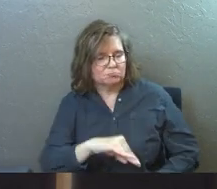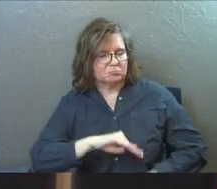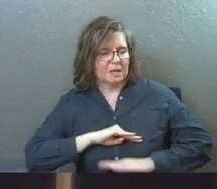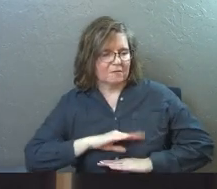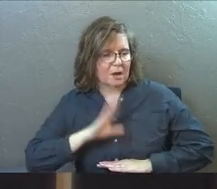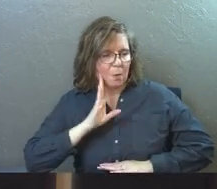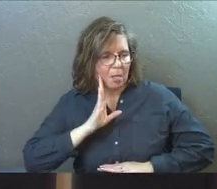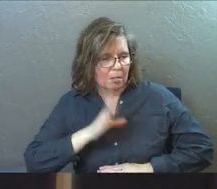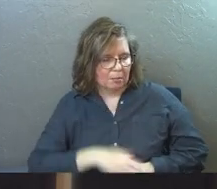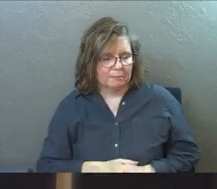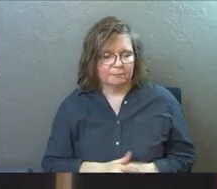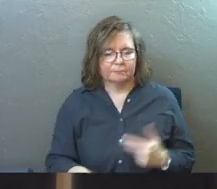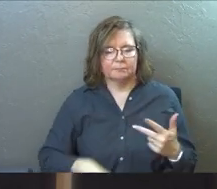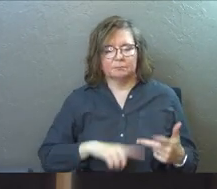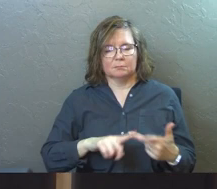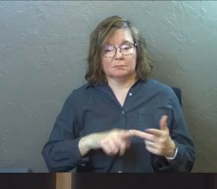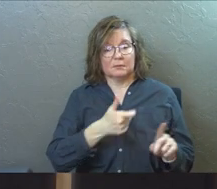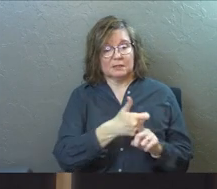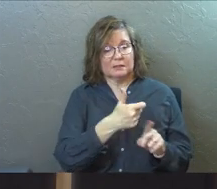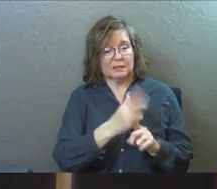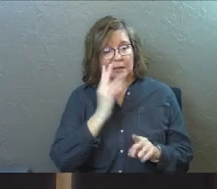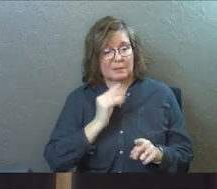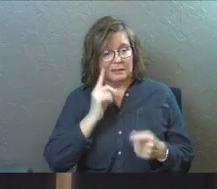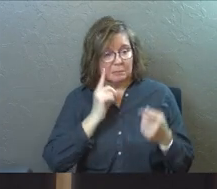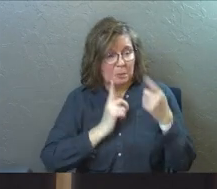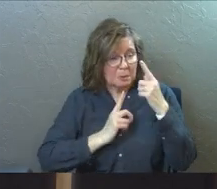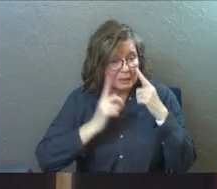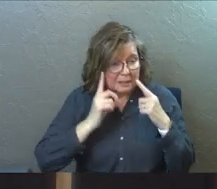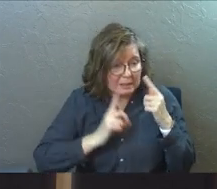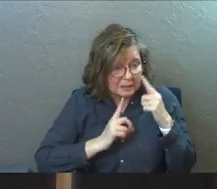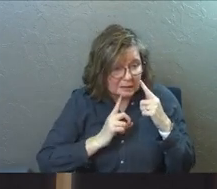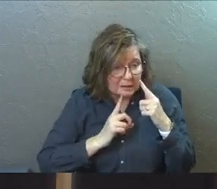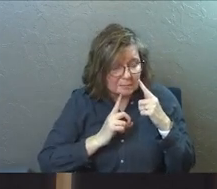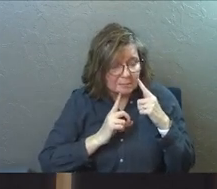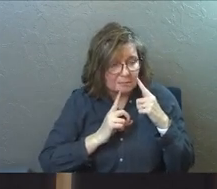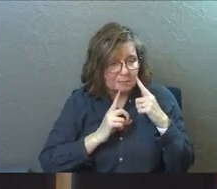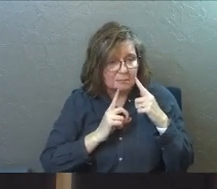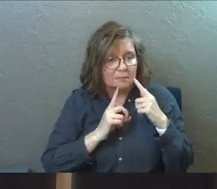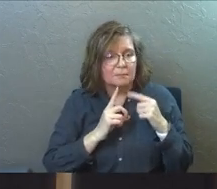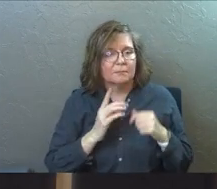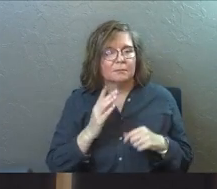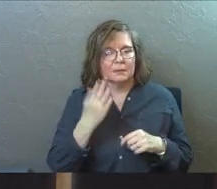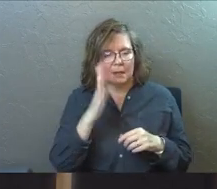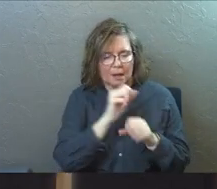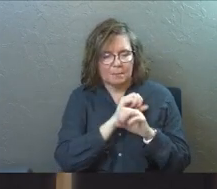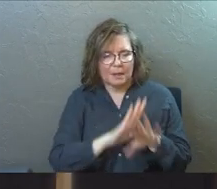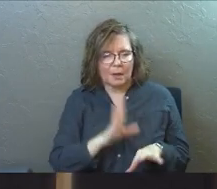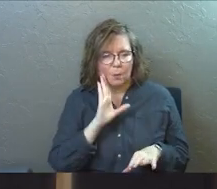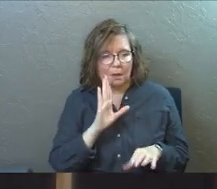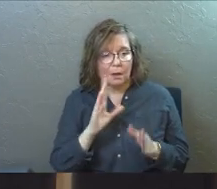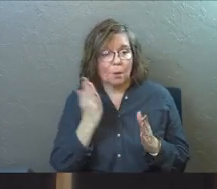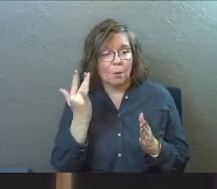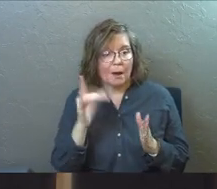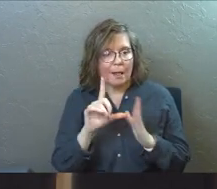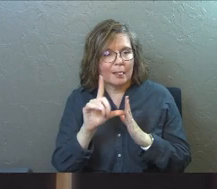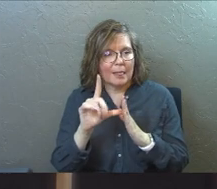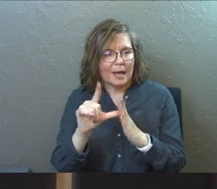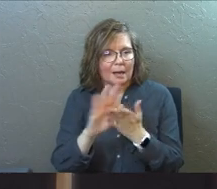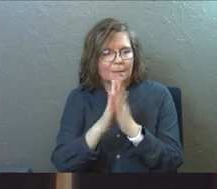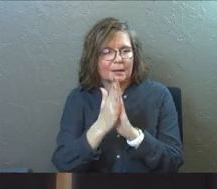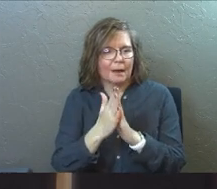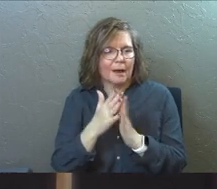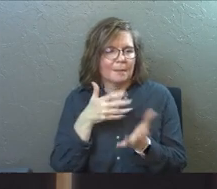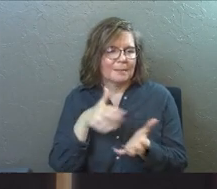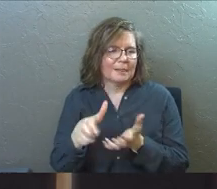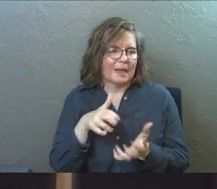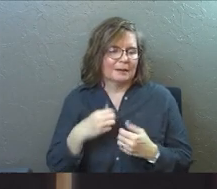satisfied. God blesses you who weep now for in due time you will laugh. And I just want